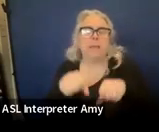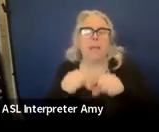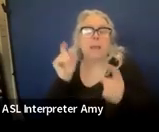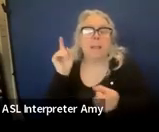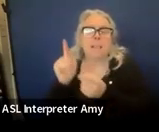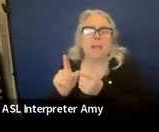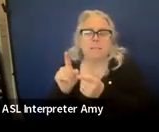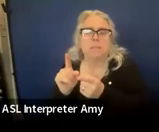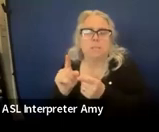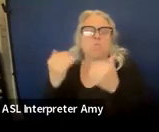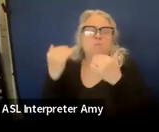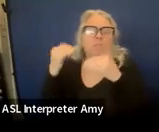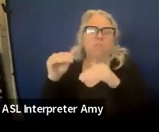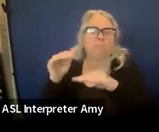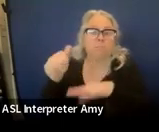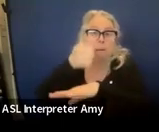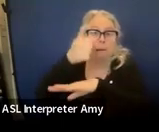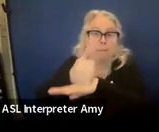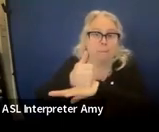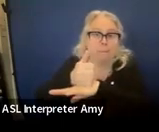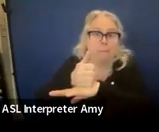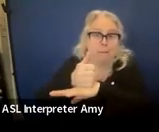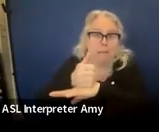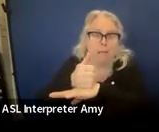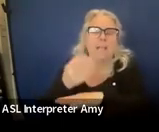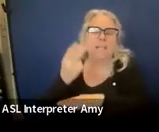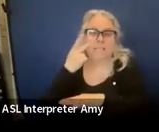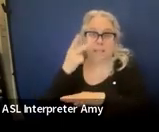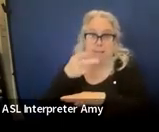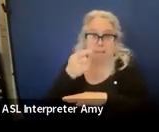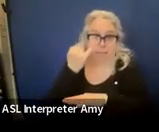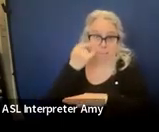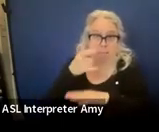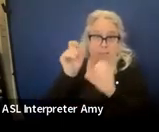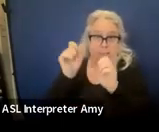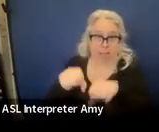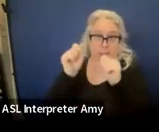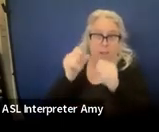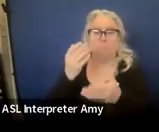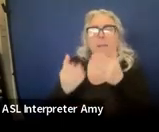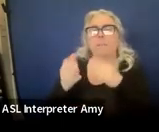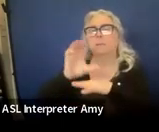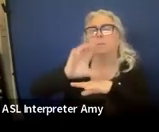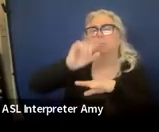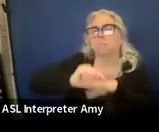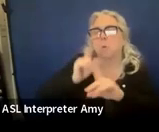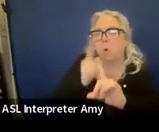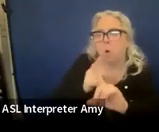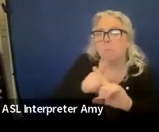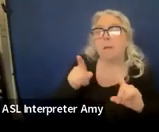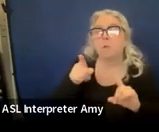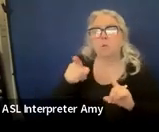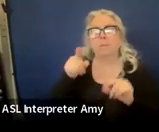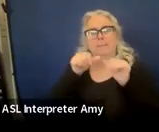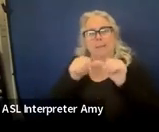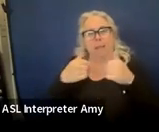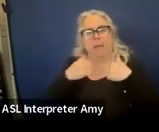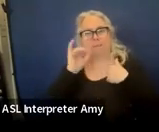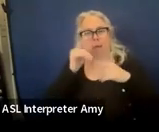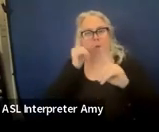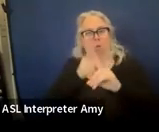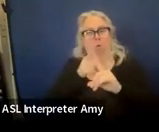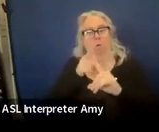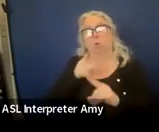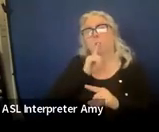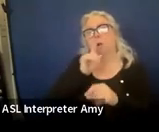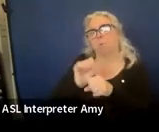restrictive setting. And so maybe it's a consult goal, but you still have that goal that you're working on